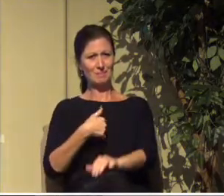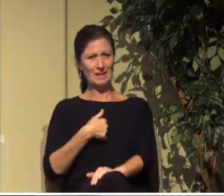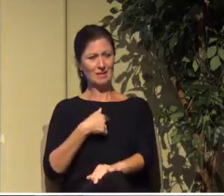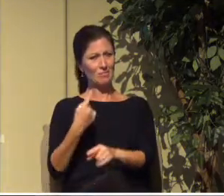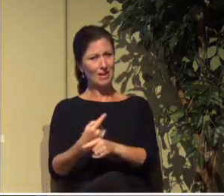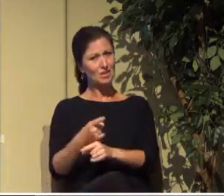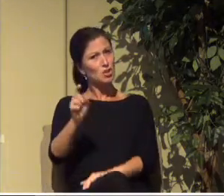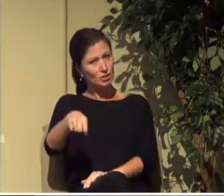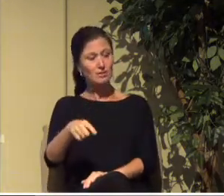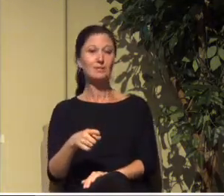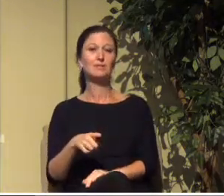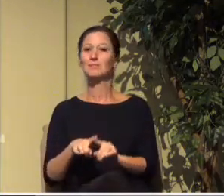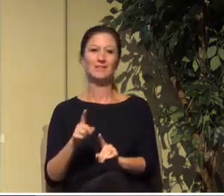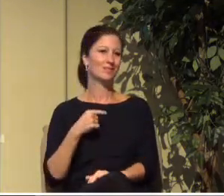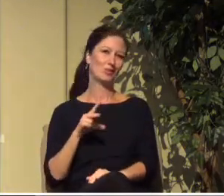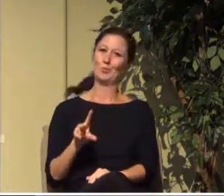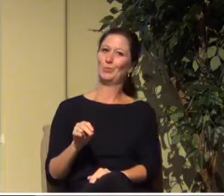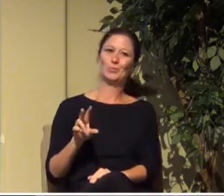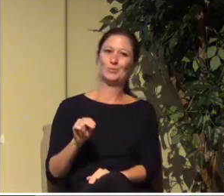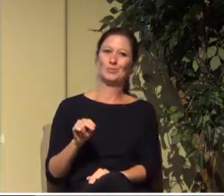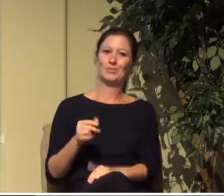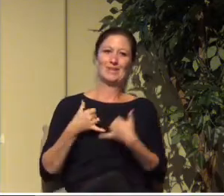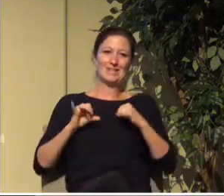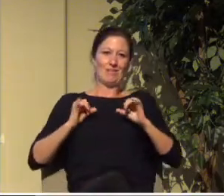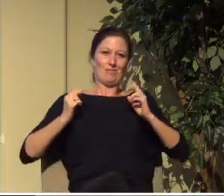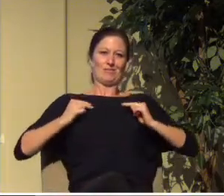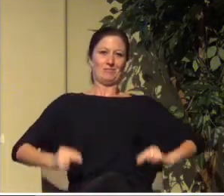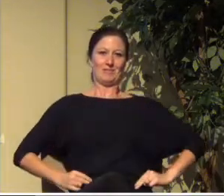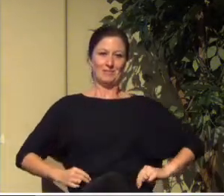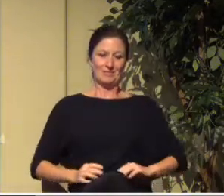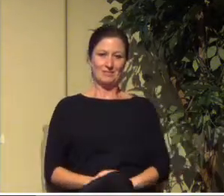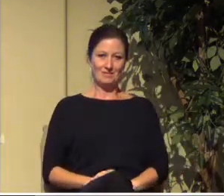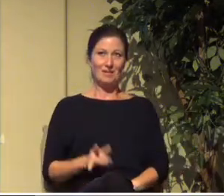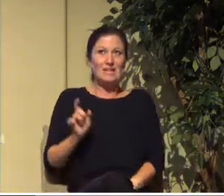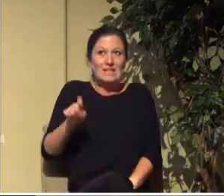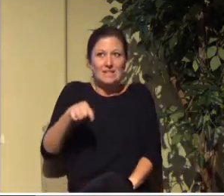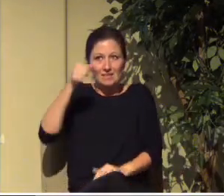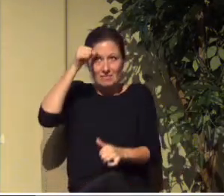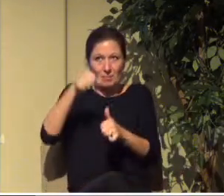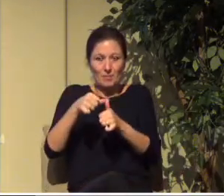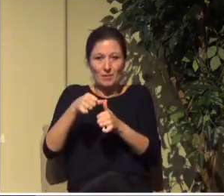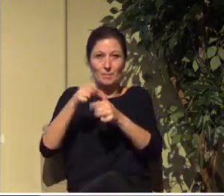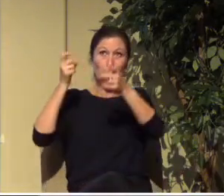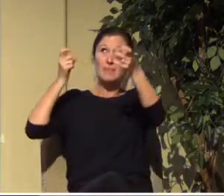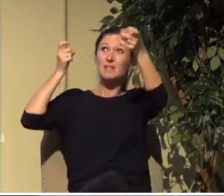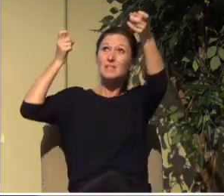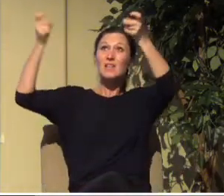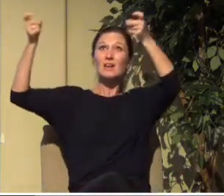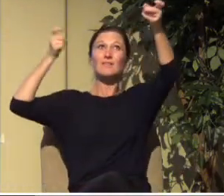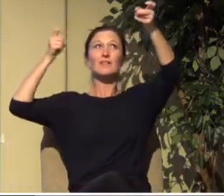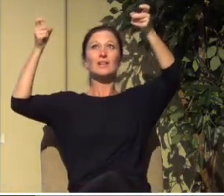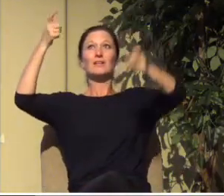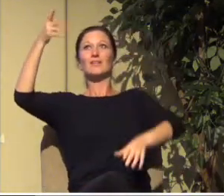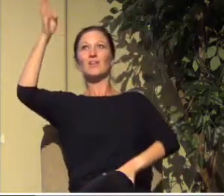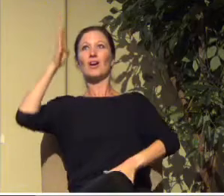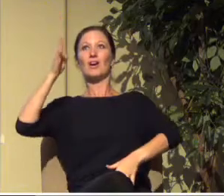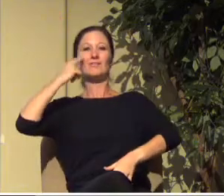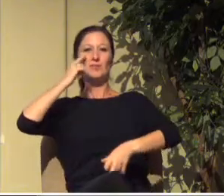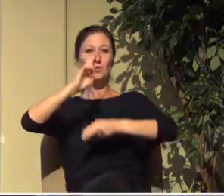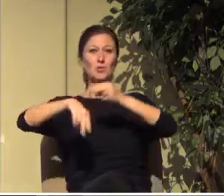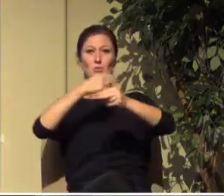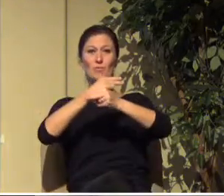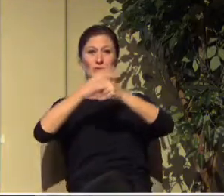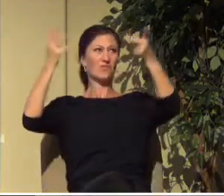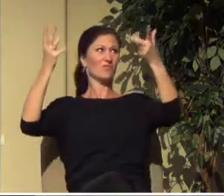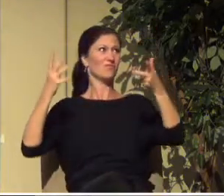But I don't got it together, no. What I need to remember is that the sovereign God of the universe has already